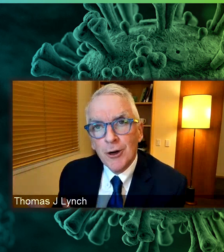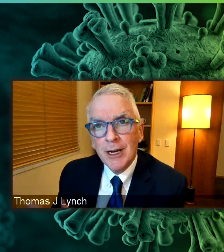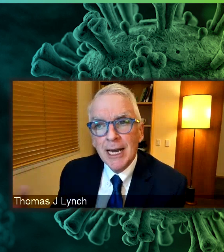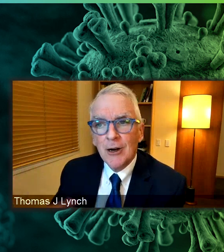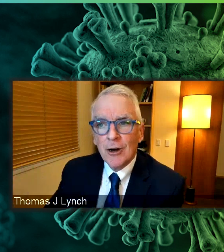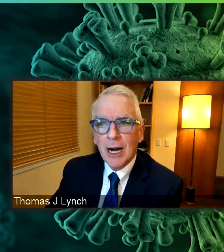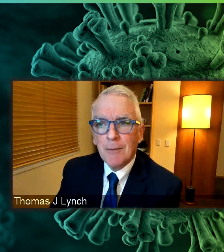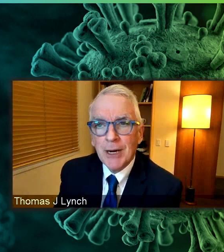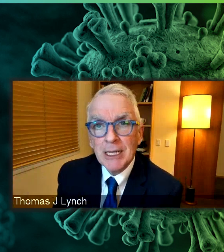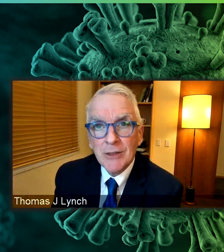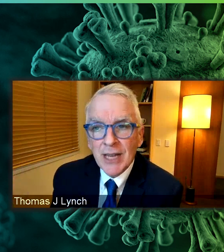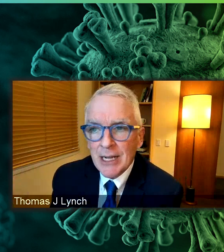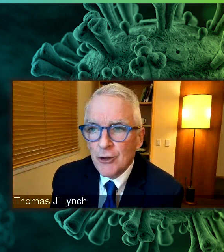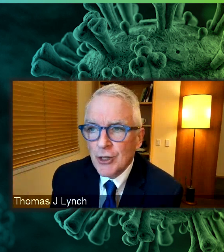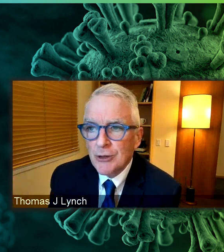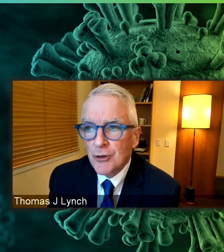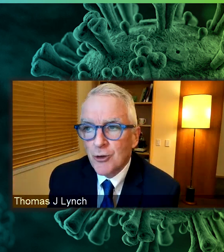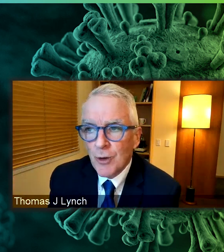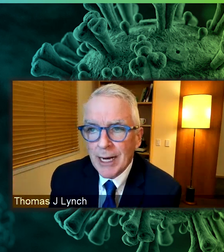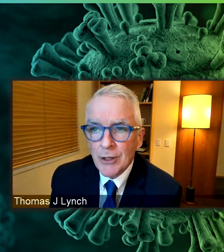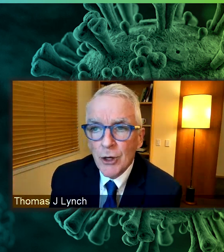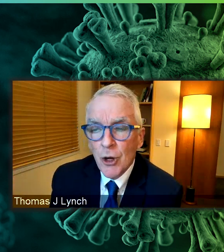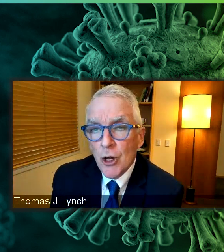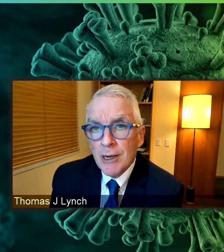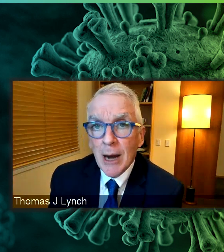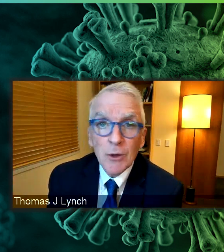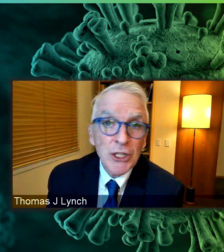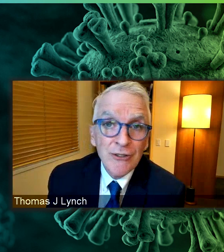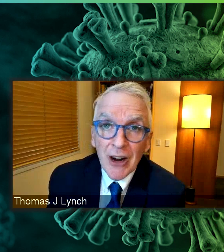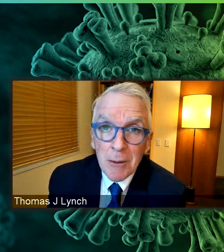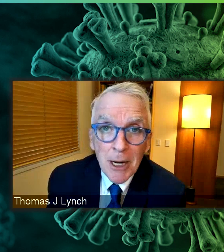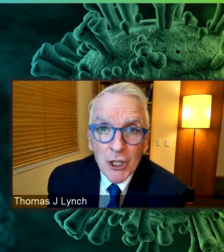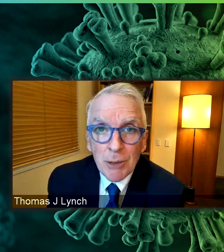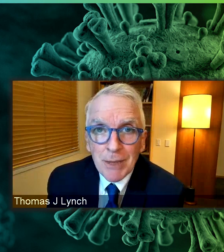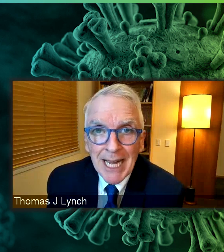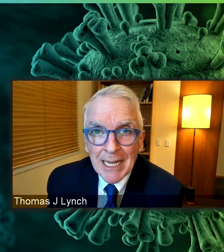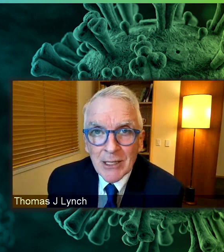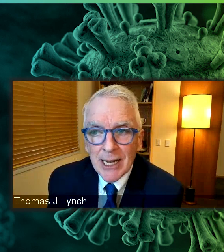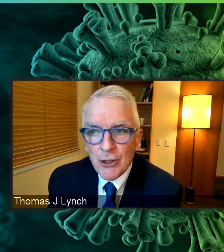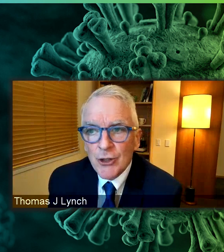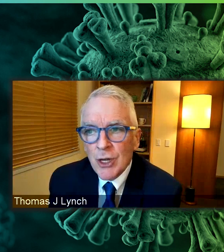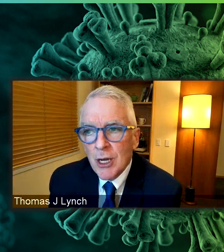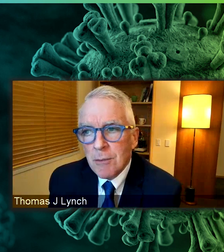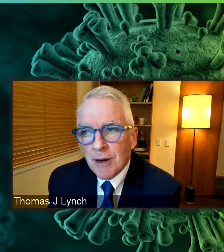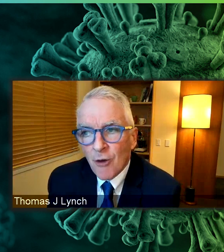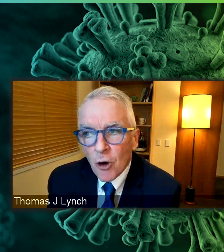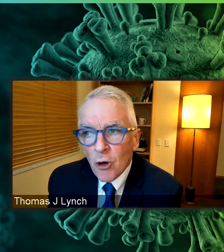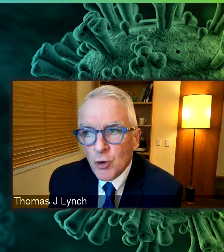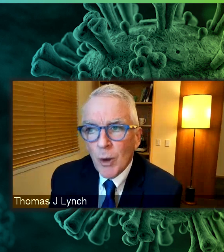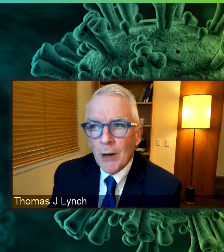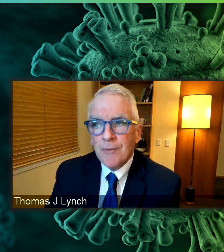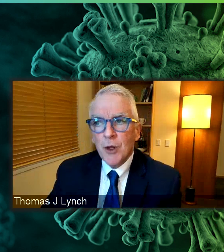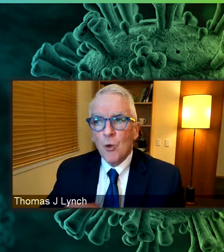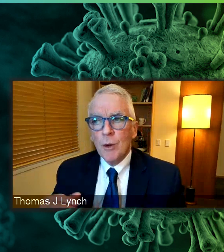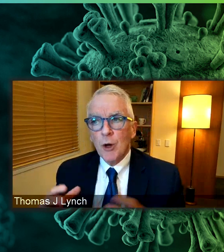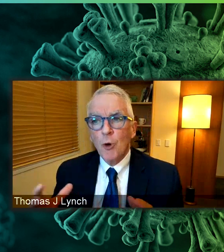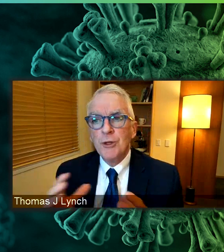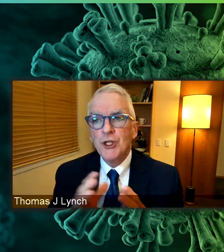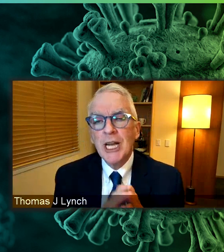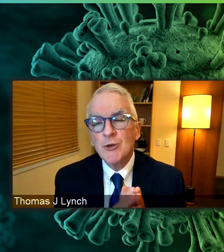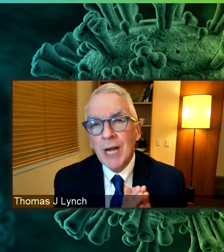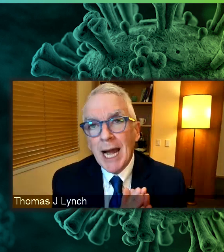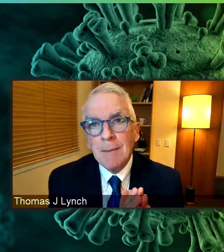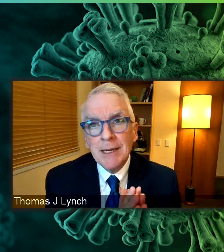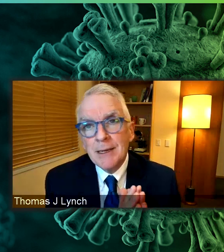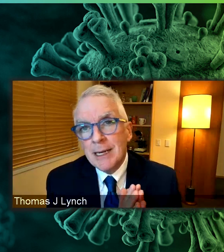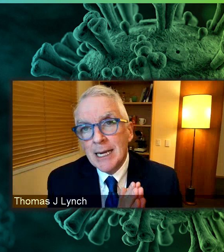partner in our comprehensive cancer center grant. Now, we're still very much in the planning stages. But if all goes well, we would hope